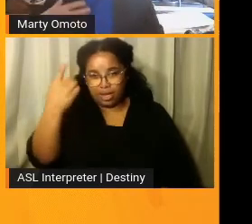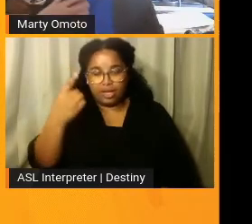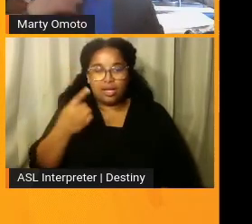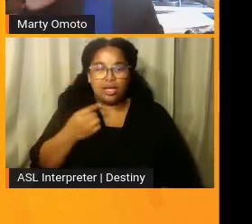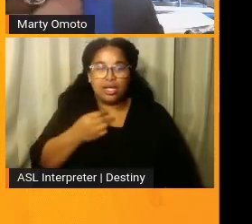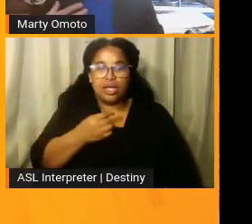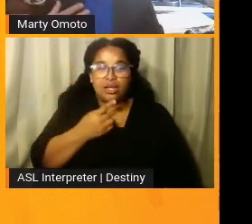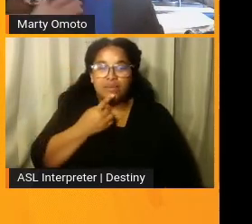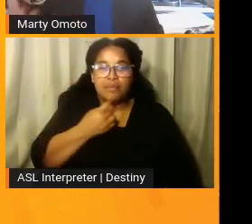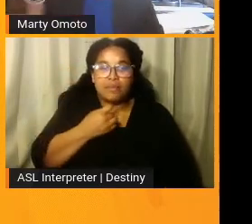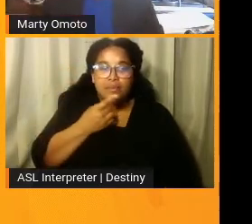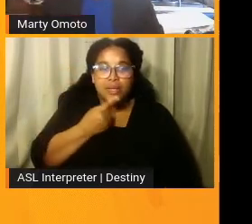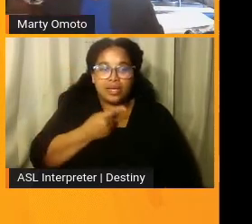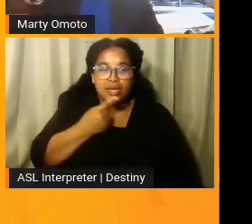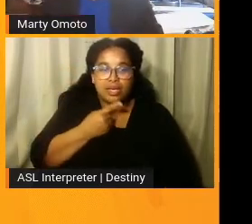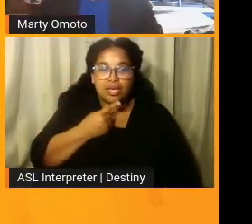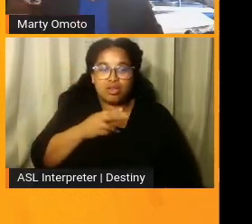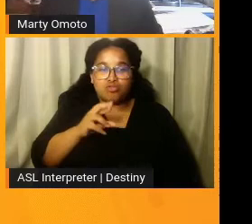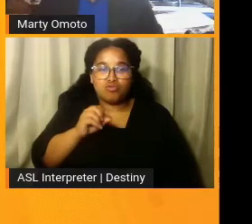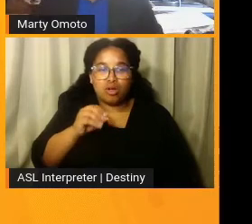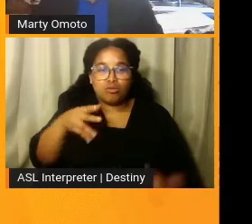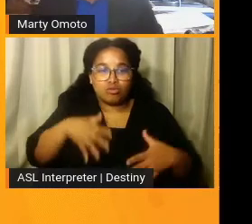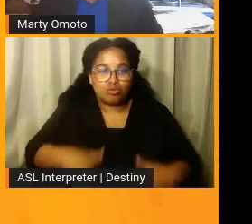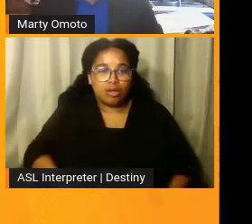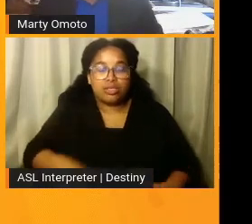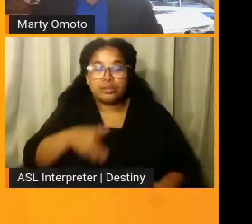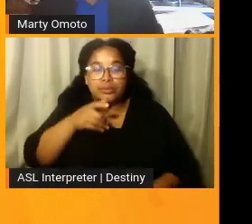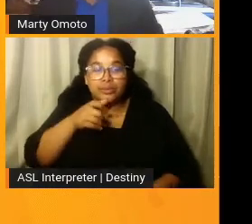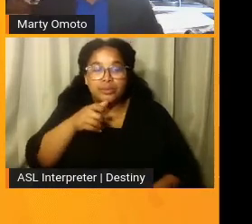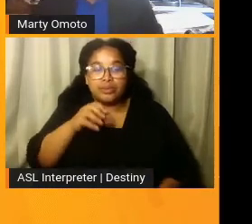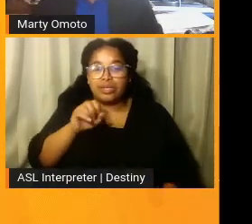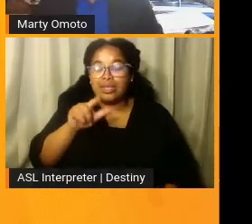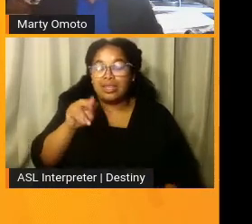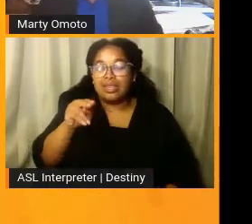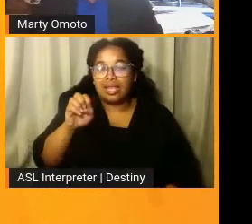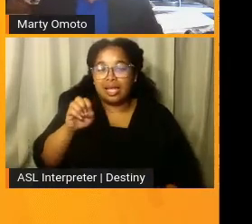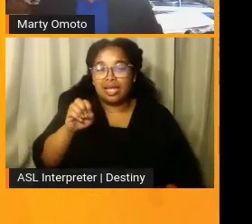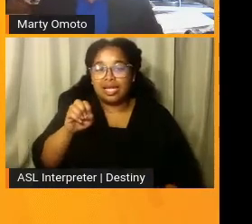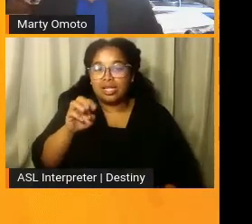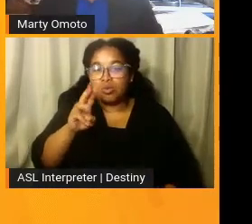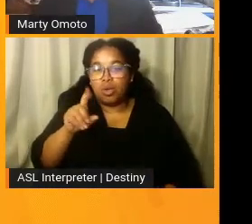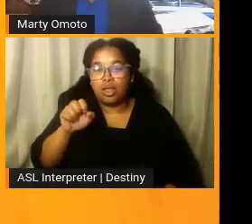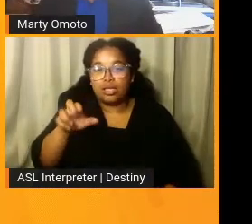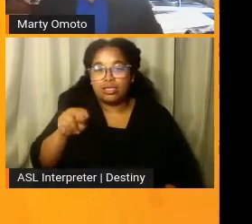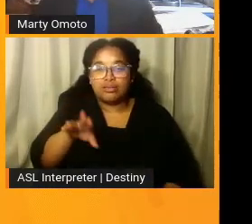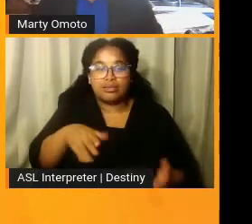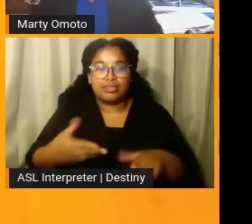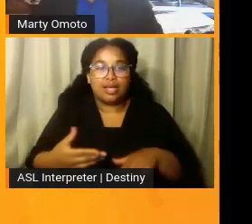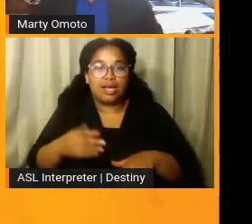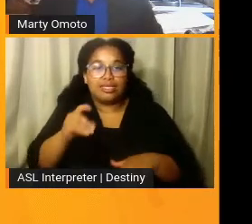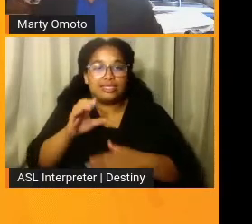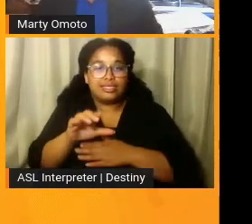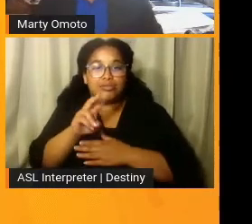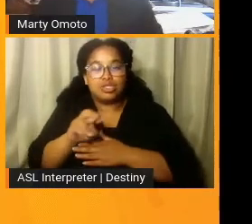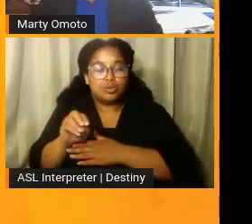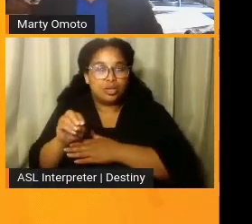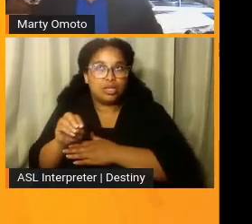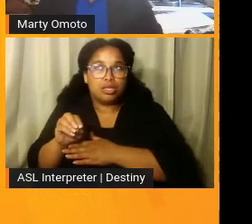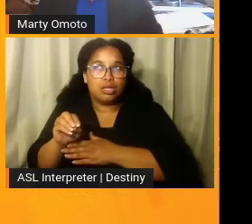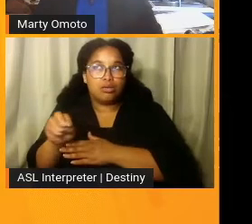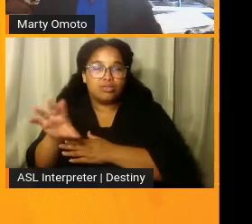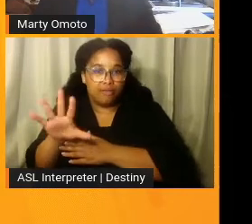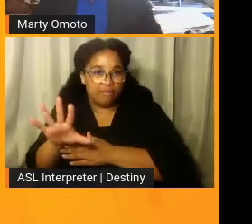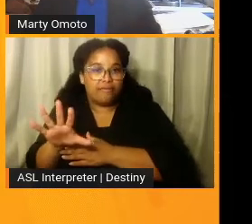rose colored dress is, um, Blaine Wilson. Blaine Wilson died in December, 2005.